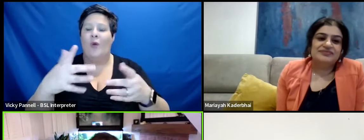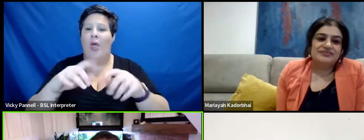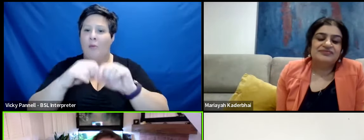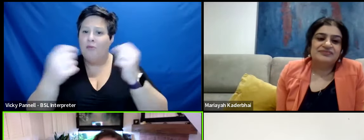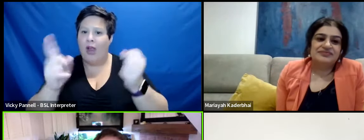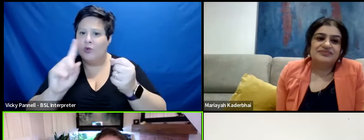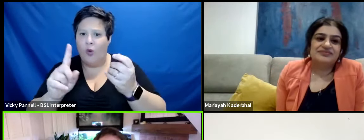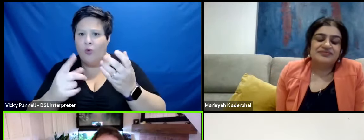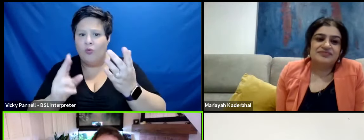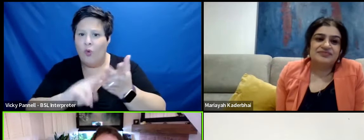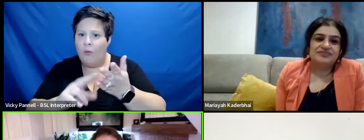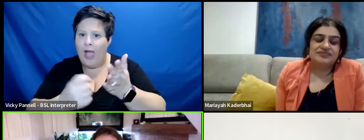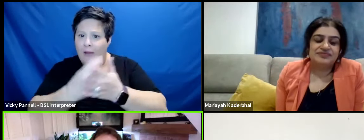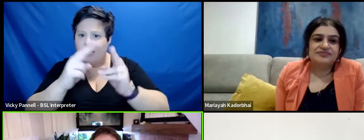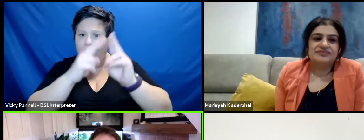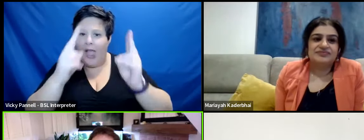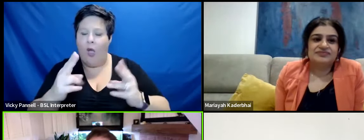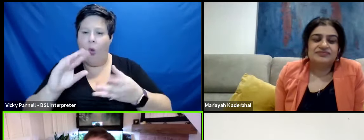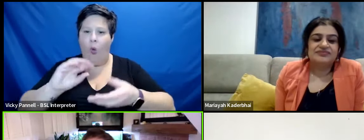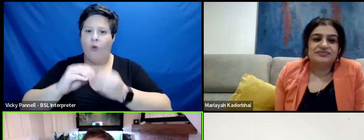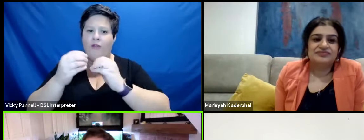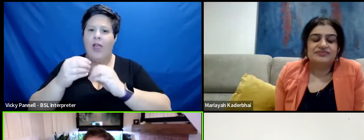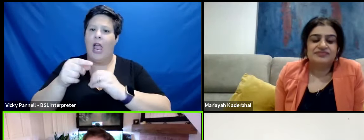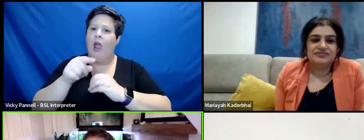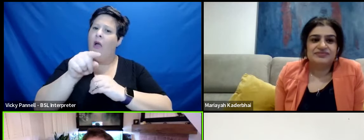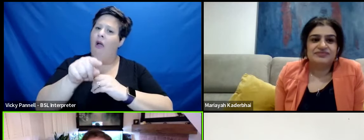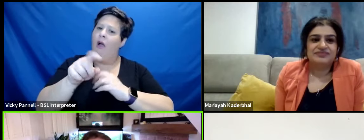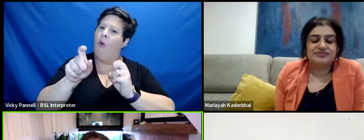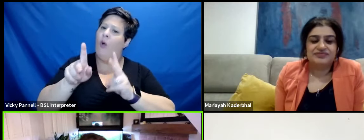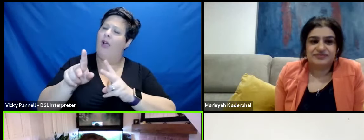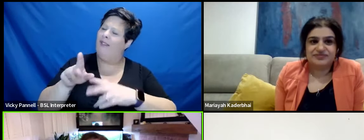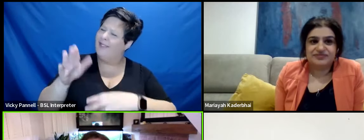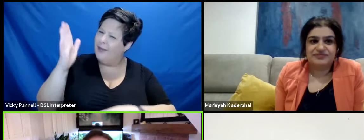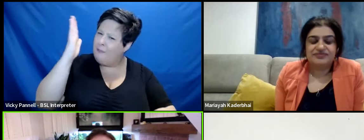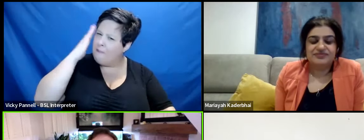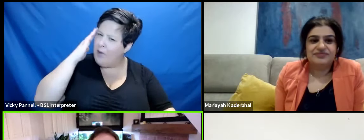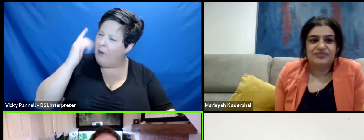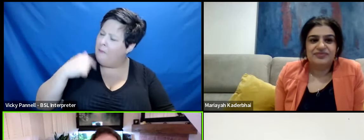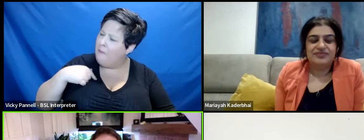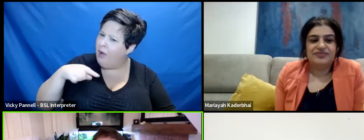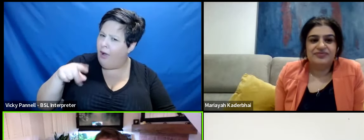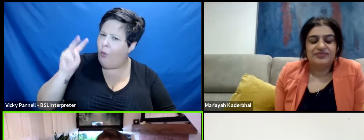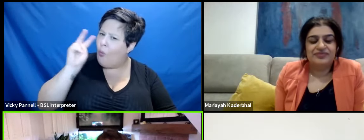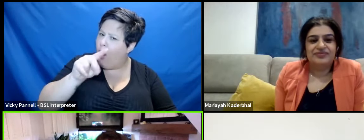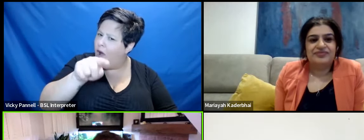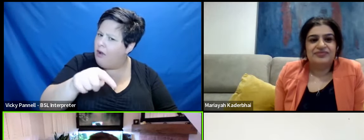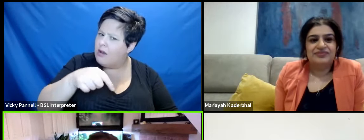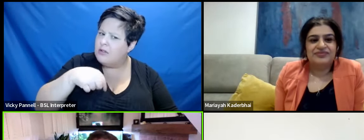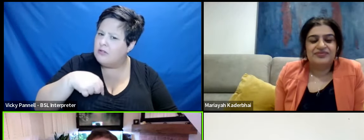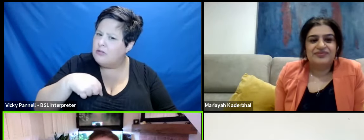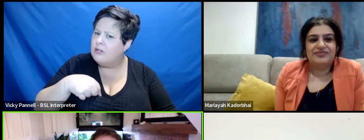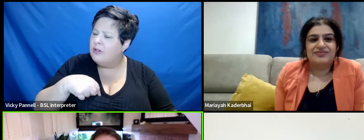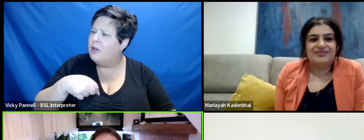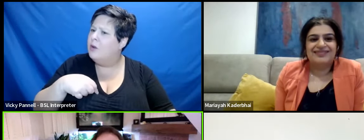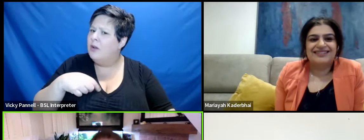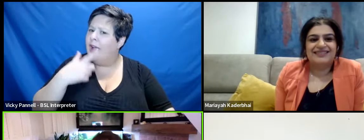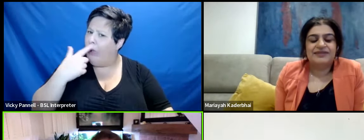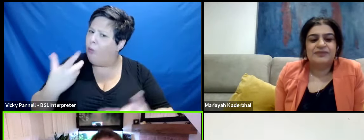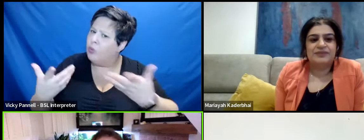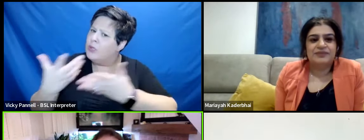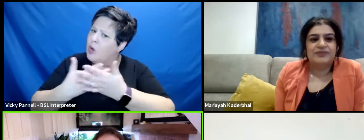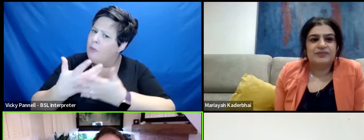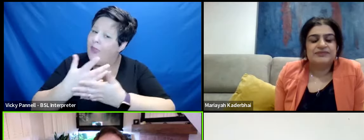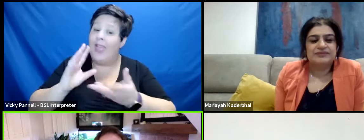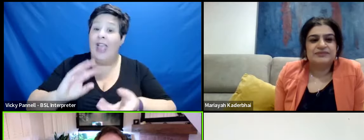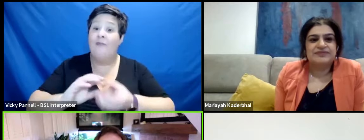household or you create a platform for someone to go mum do you know what or dad I was just can we if